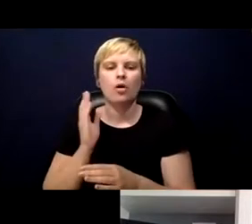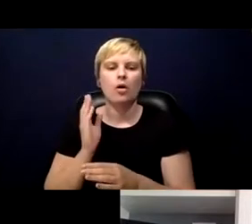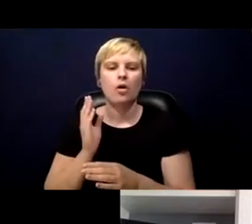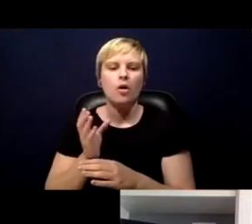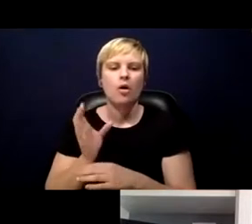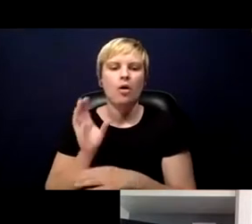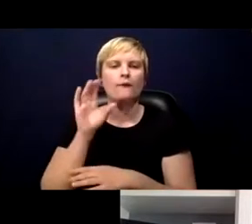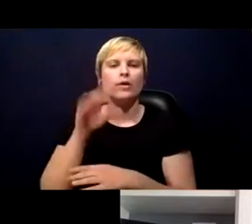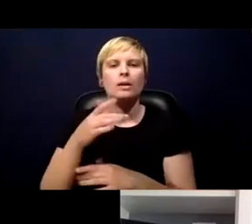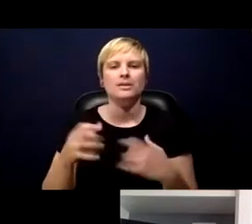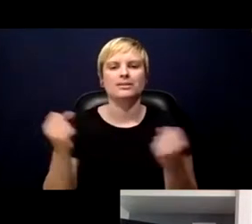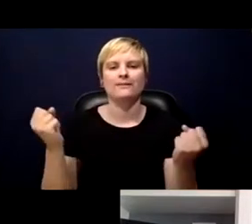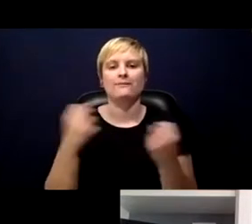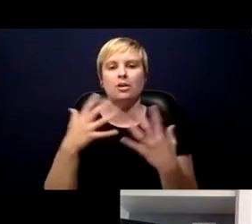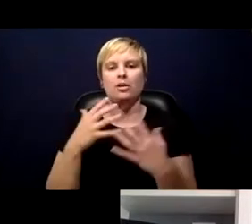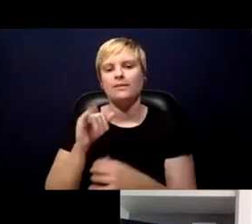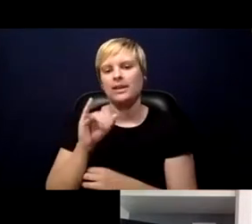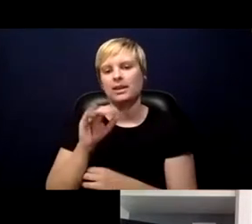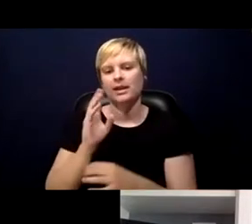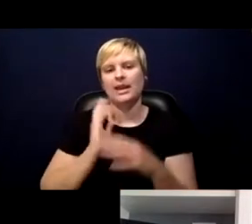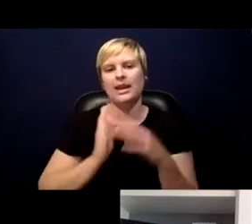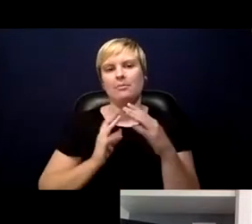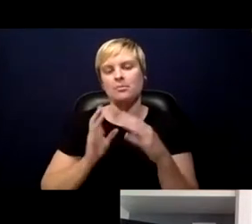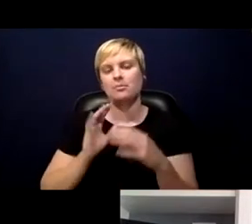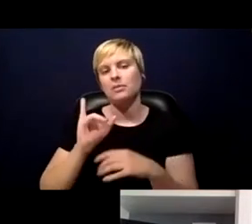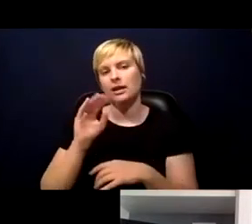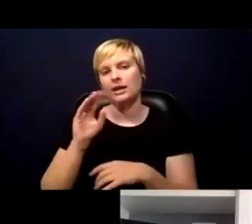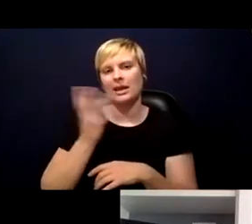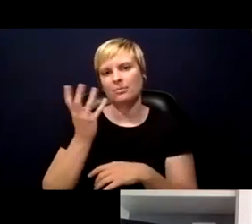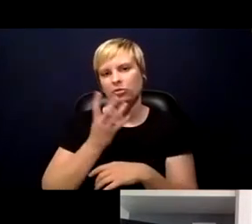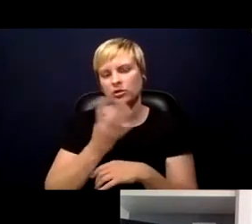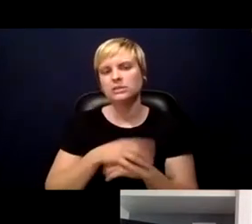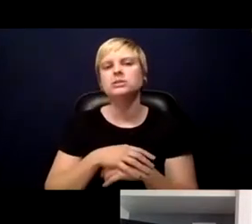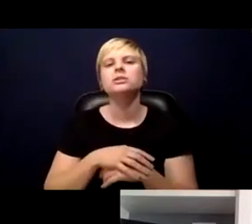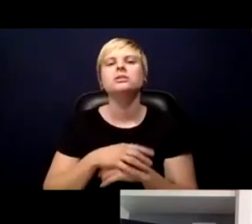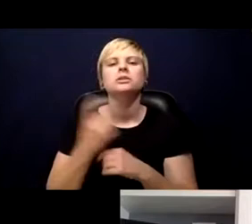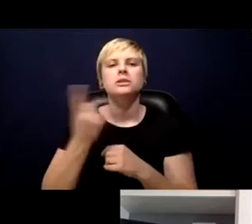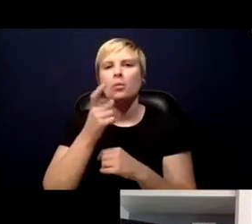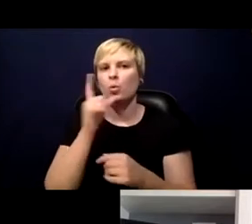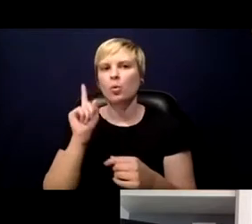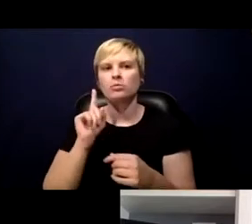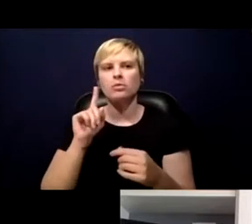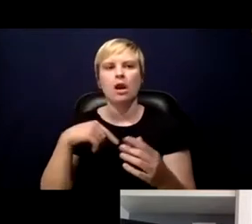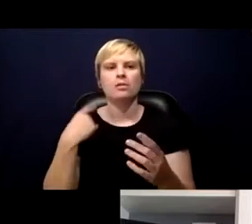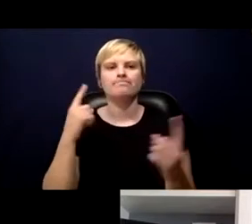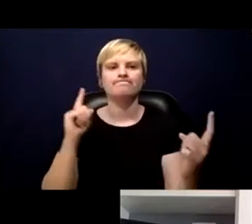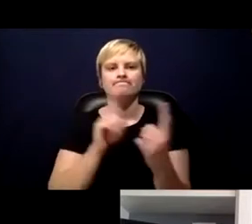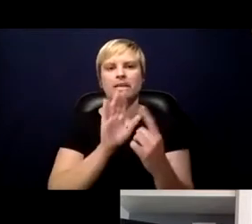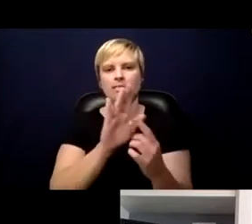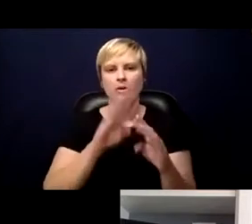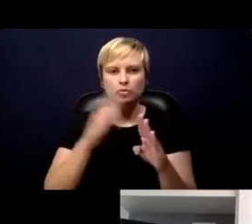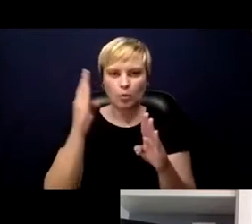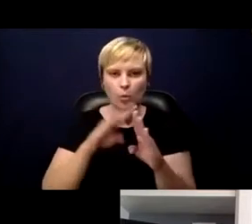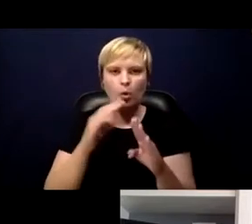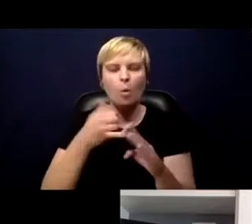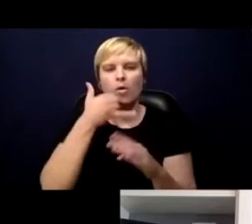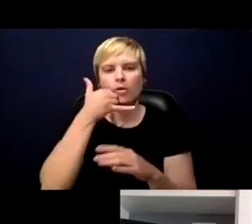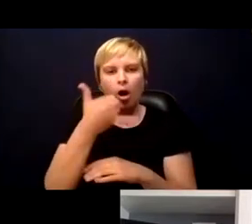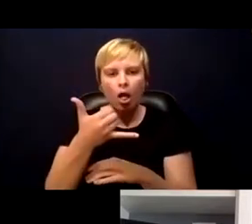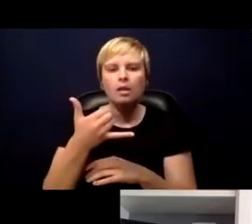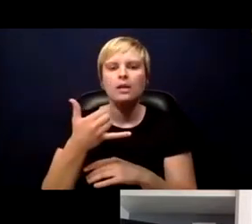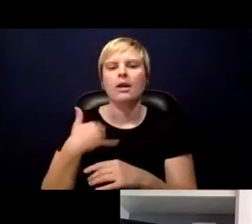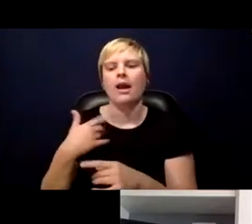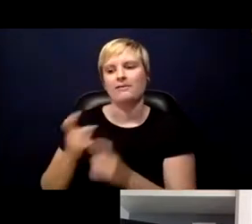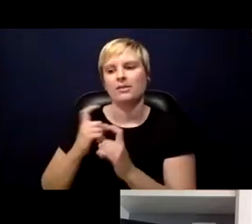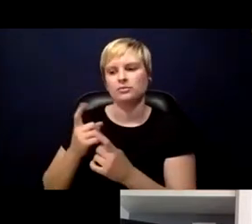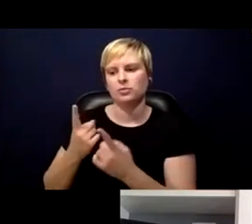someone who's coming to their door or making phone calls. And I know I've received questions about this. Are we willing to share